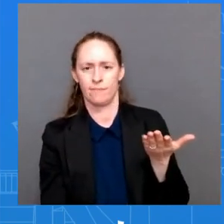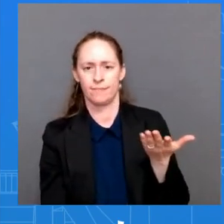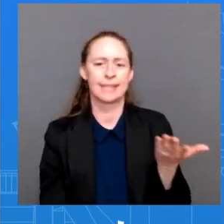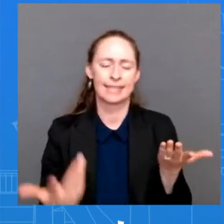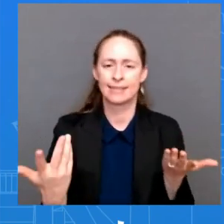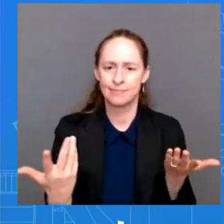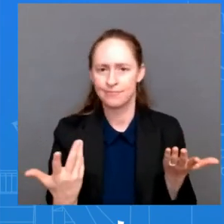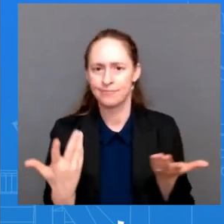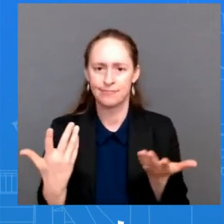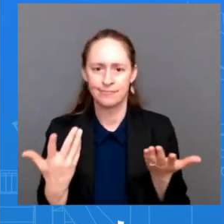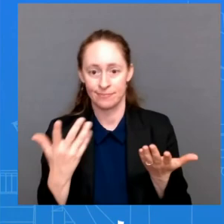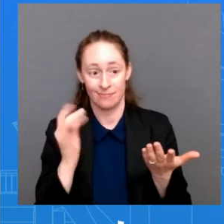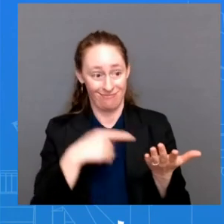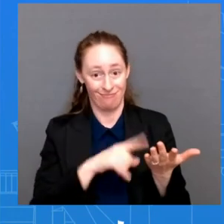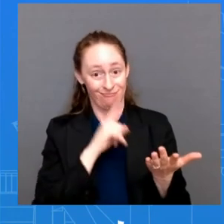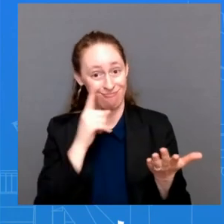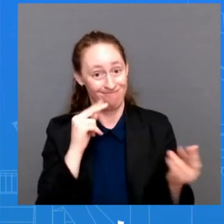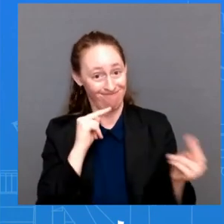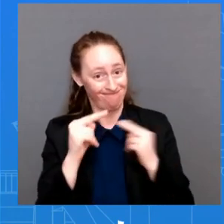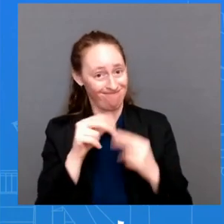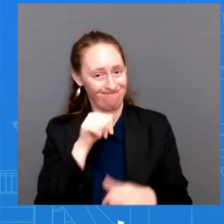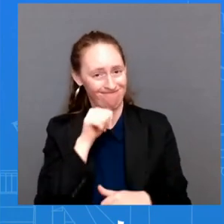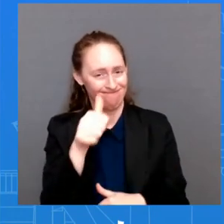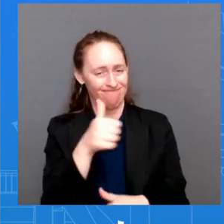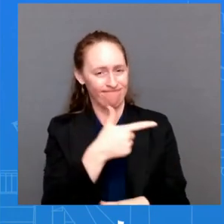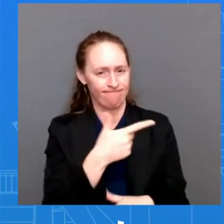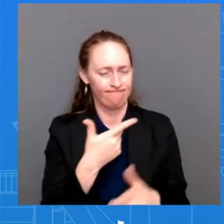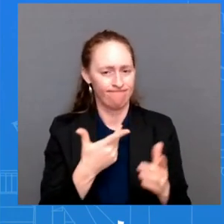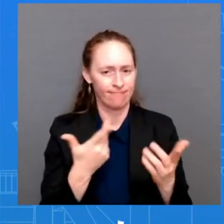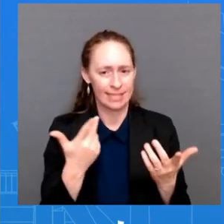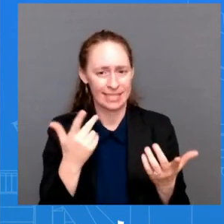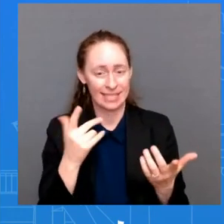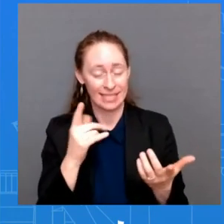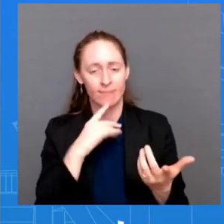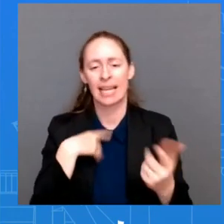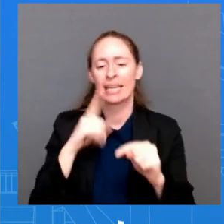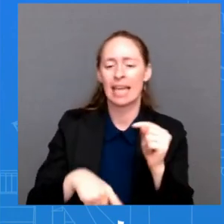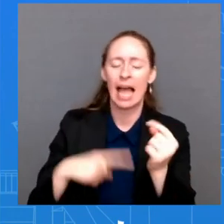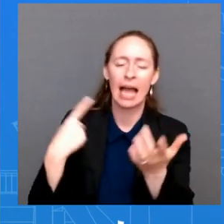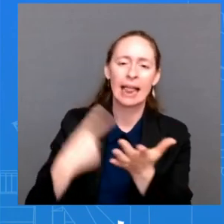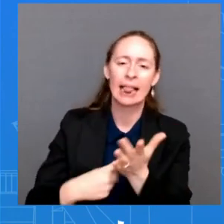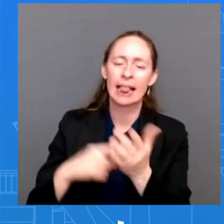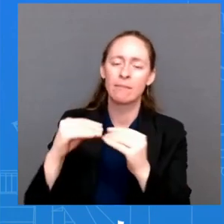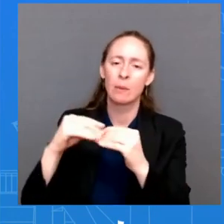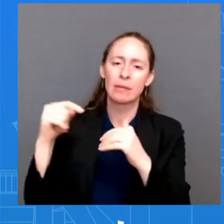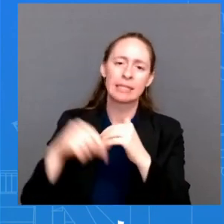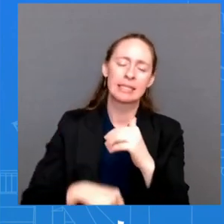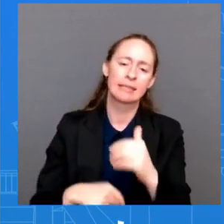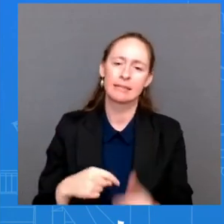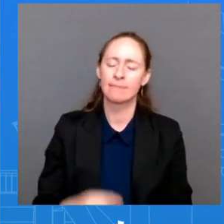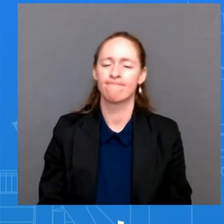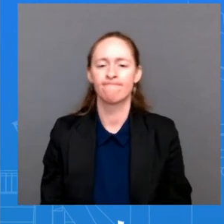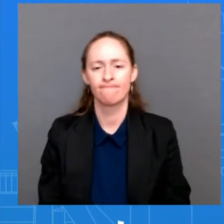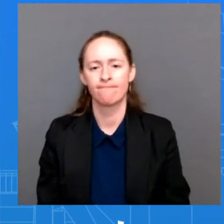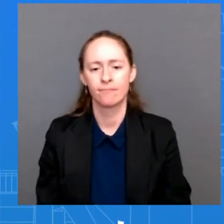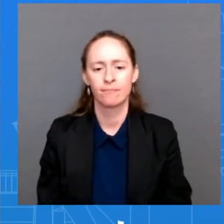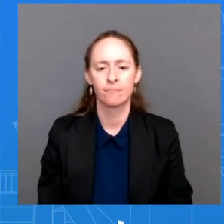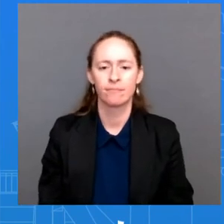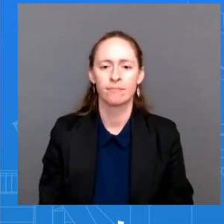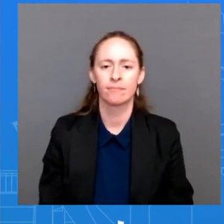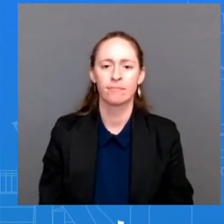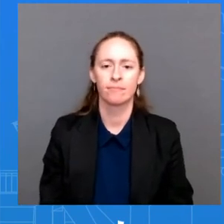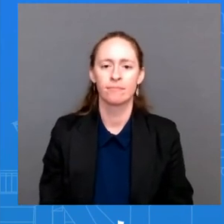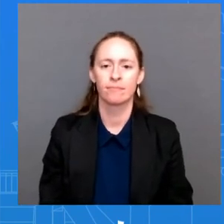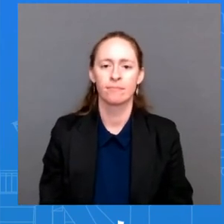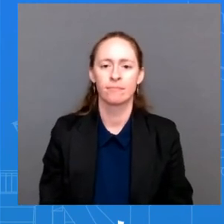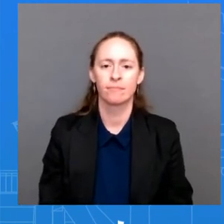and not going to get into any specific details but as you can see from uh the substantial offer as you can hear from